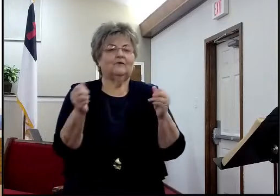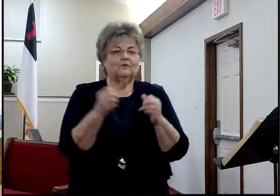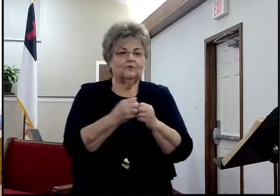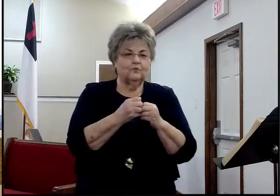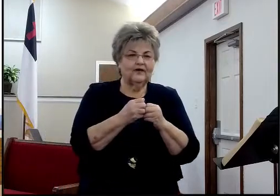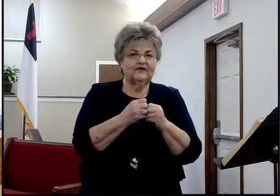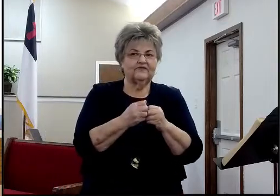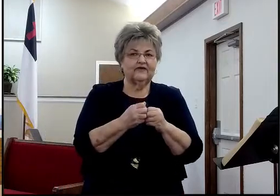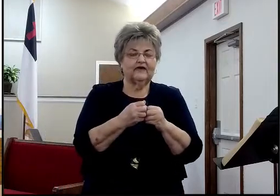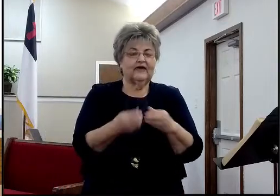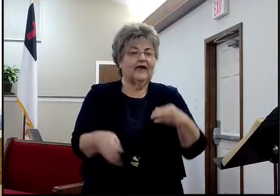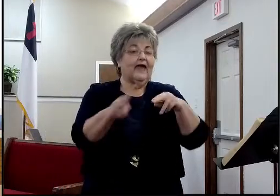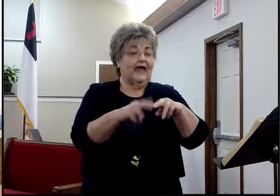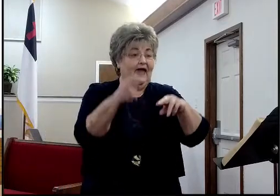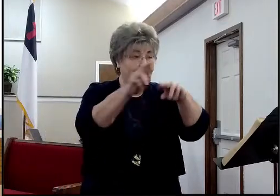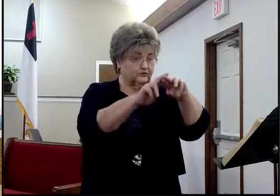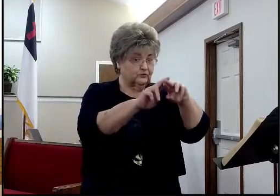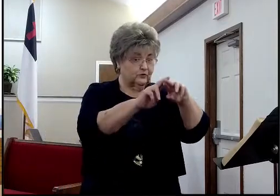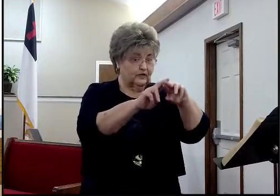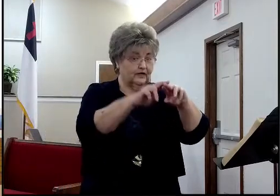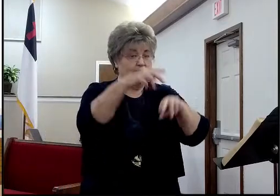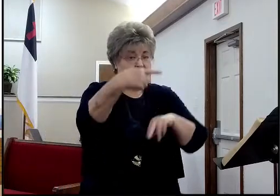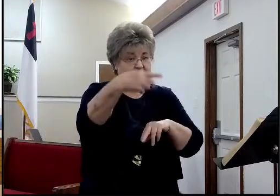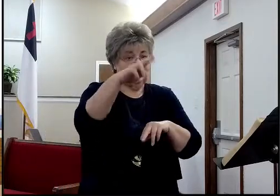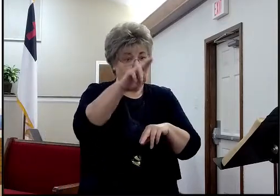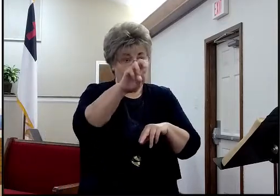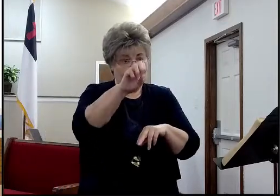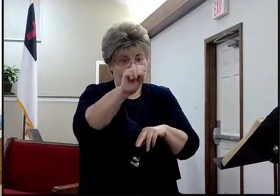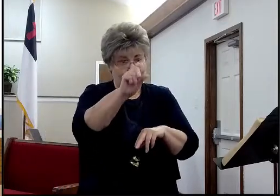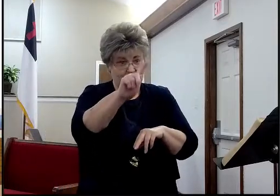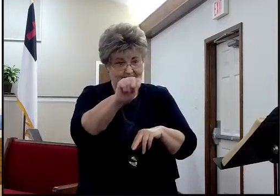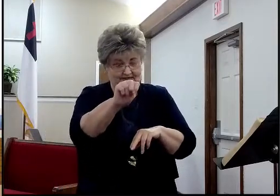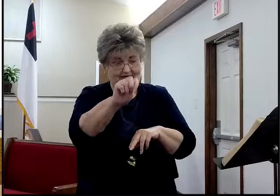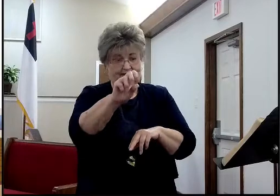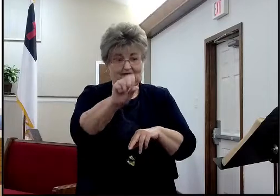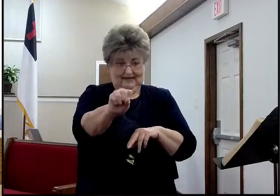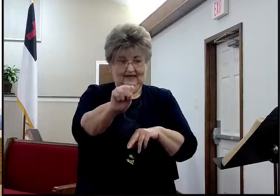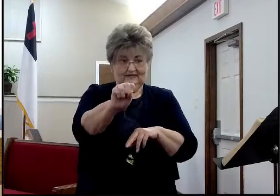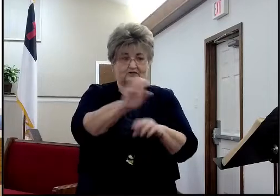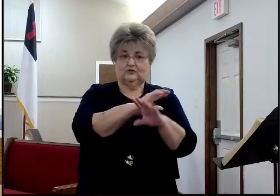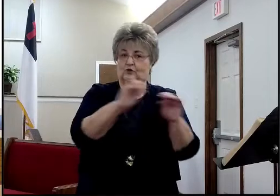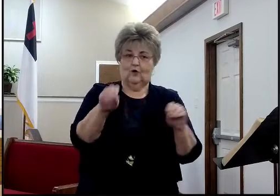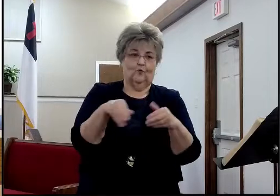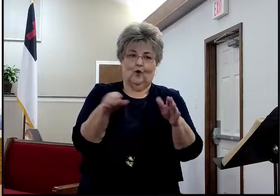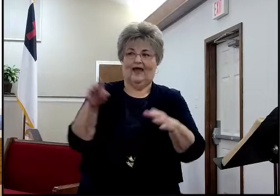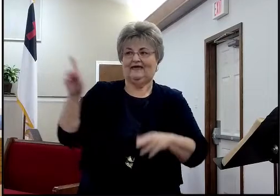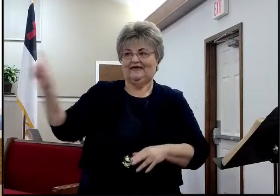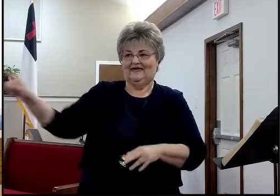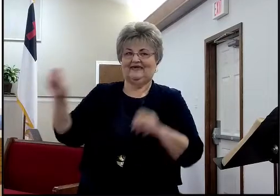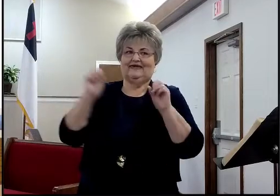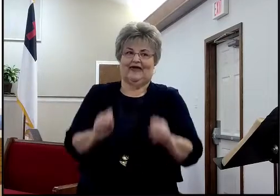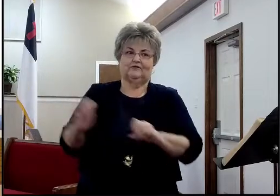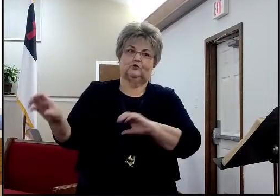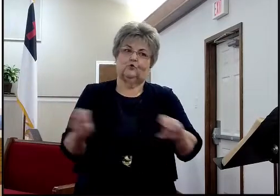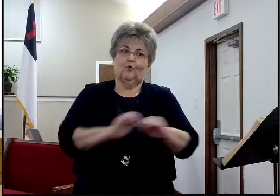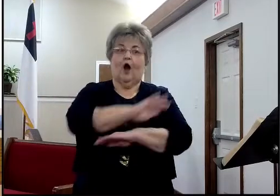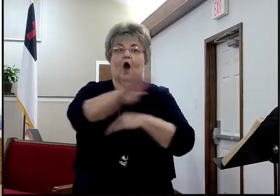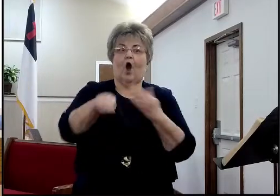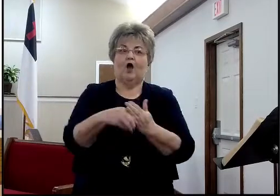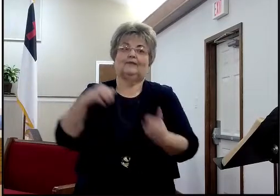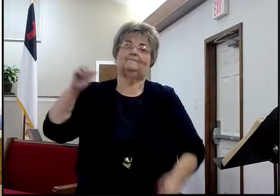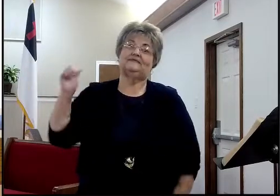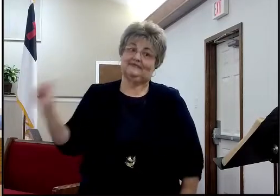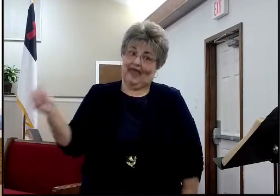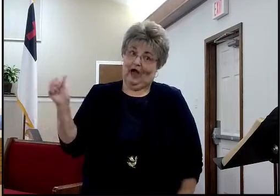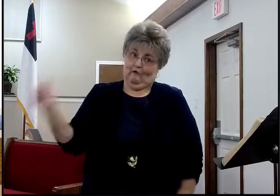extra guests we're going to have, there's no way, absolutely zero opportunity, there's no way I'm going to be able to do it all. Does that make